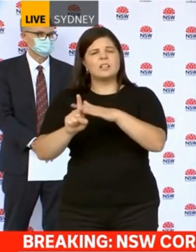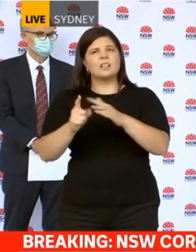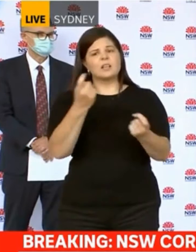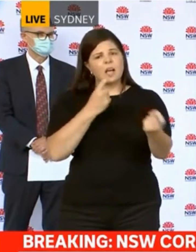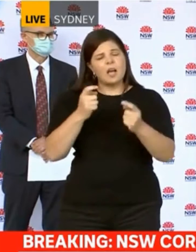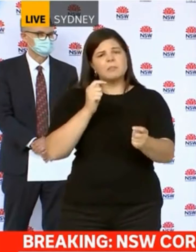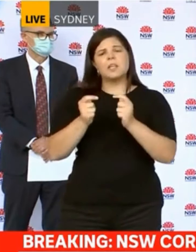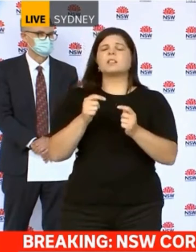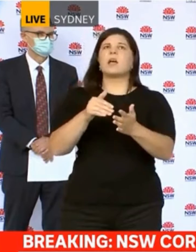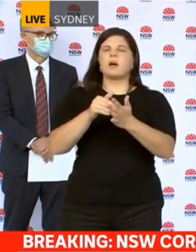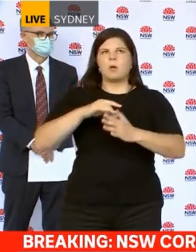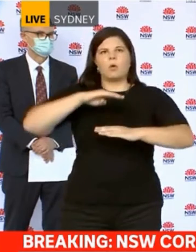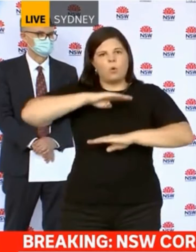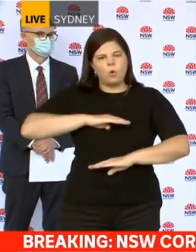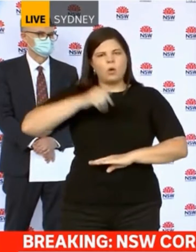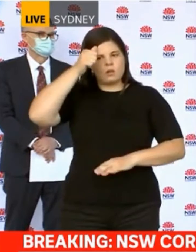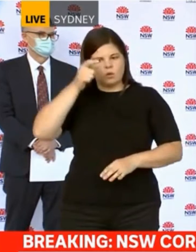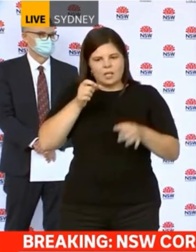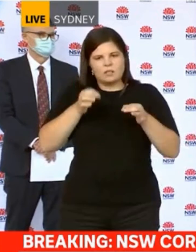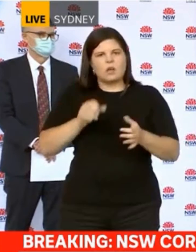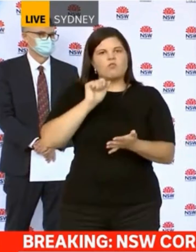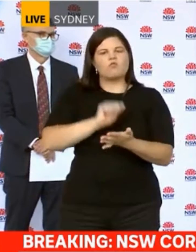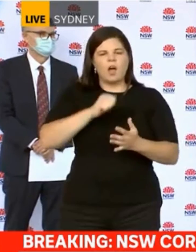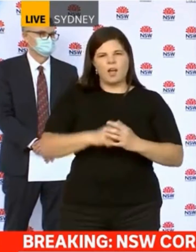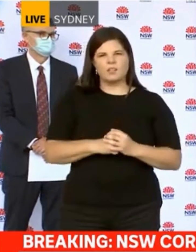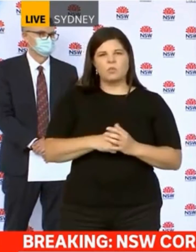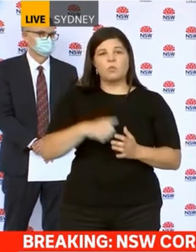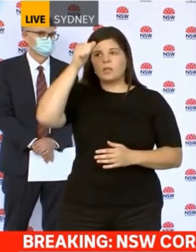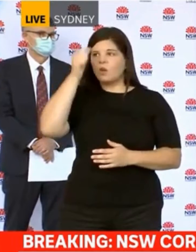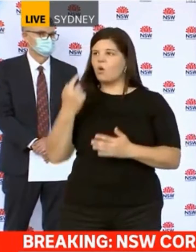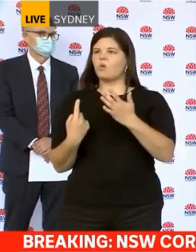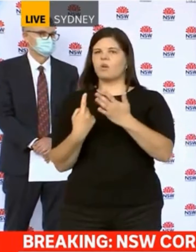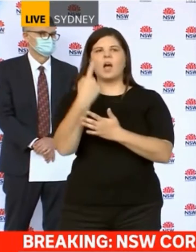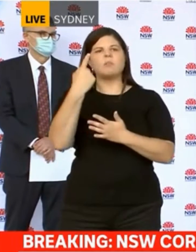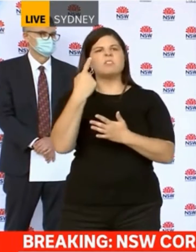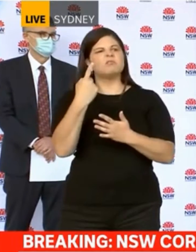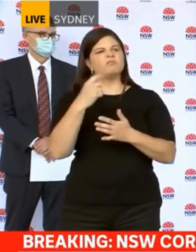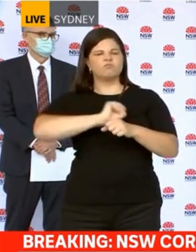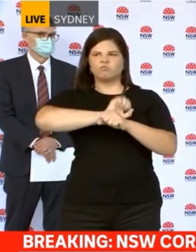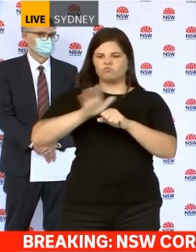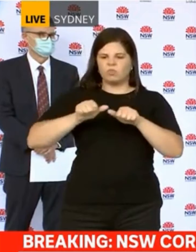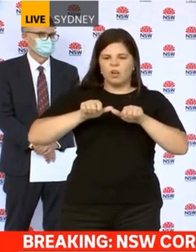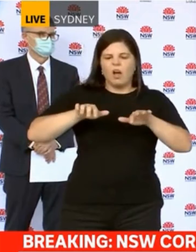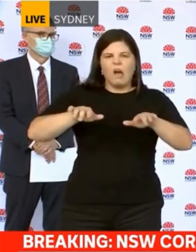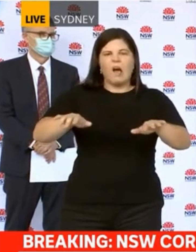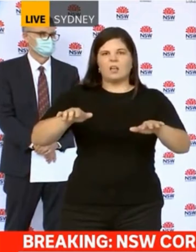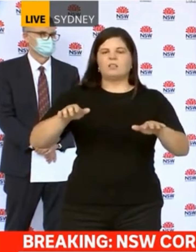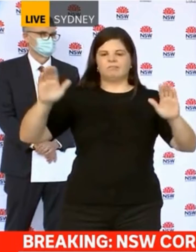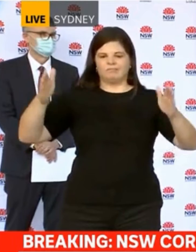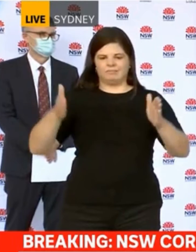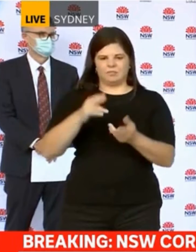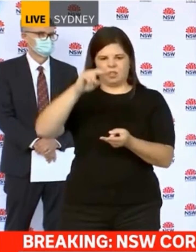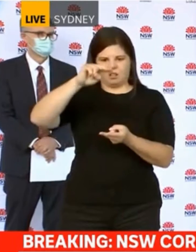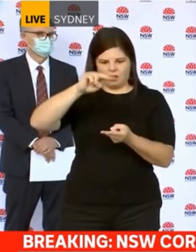time to completely get to the target of zero community transmission after there has been an outbreak, but it's so critical, so